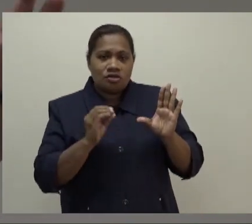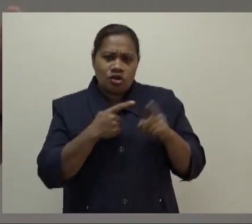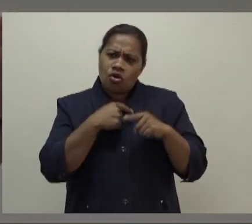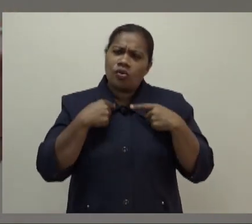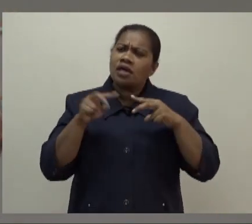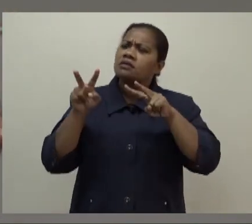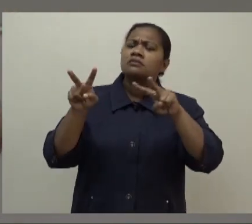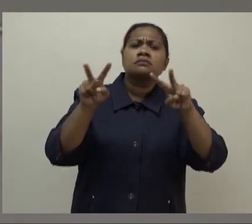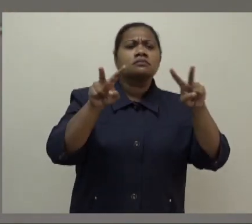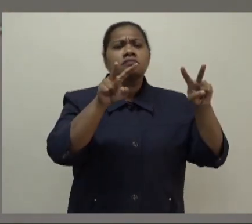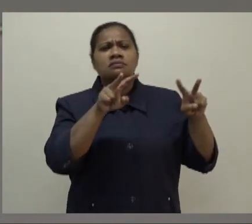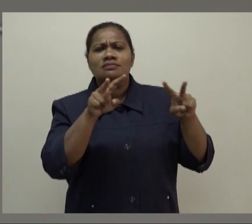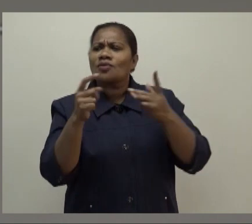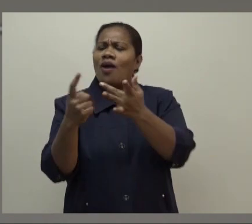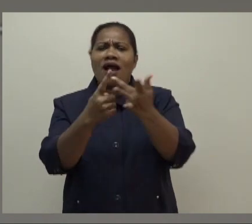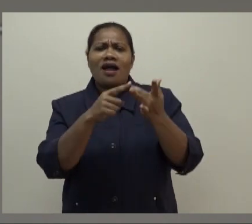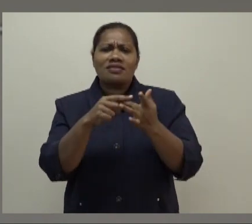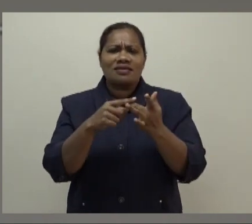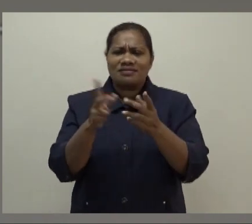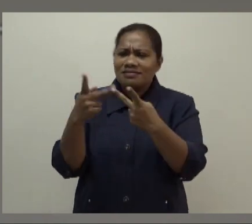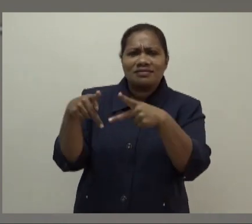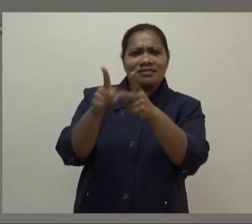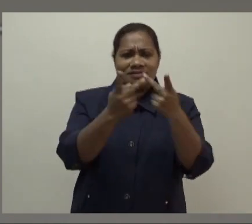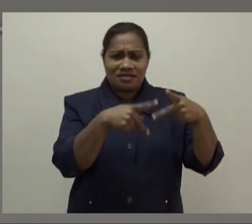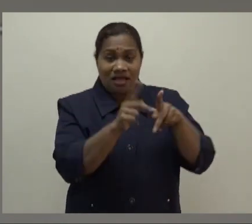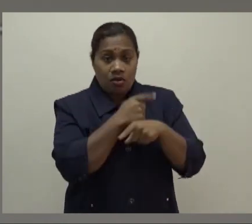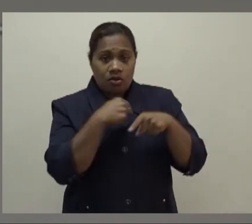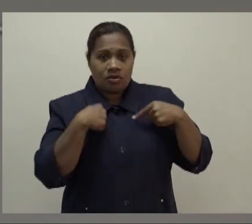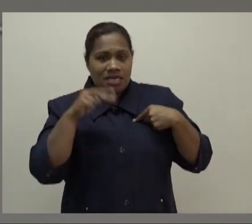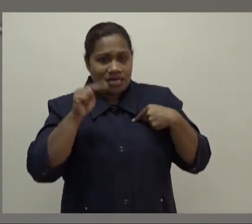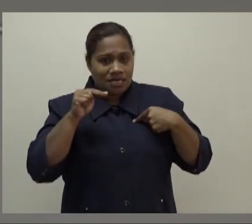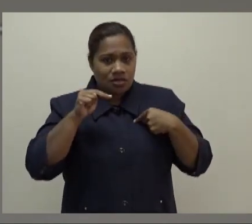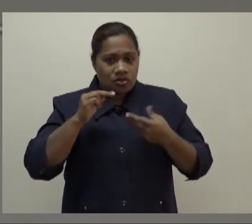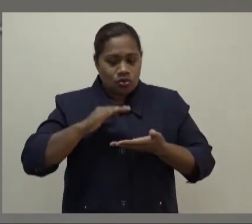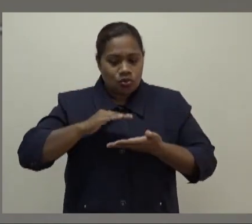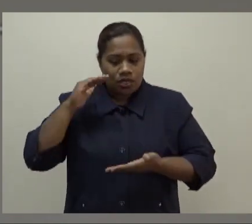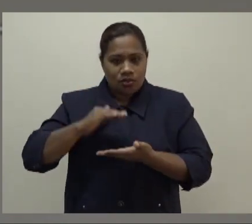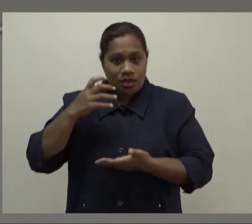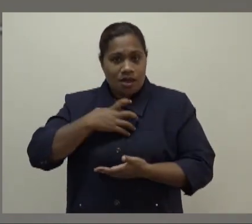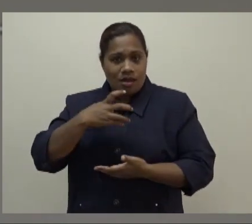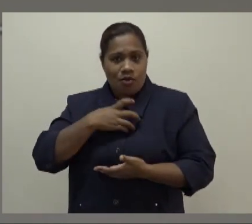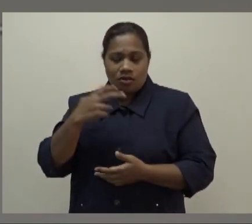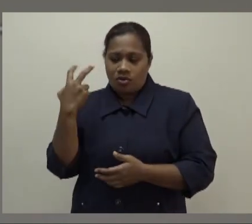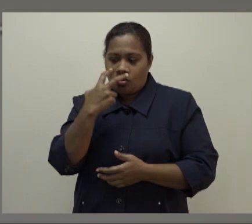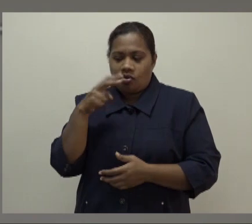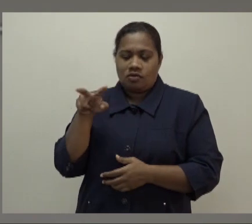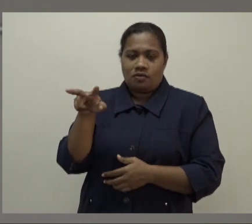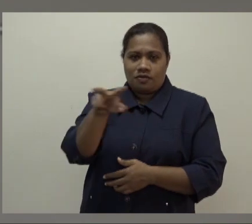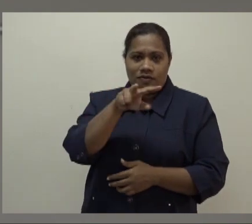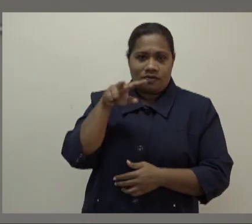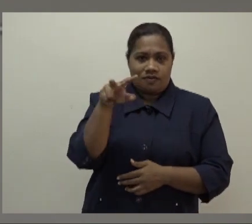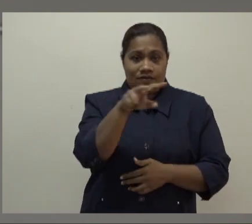-urban and rural areas now where we have to increase our footprint. Crime is such that when we adopt a posture,